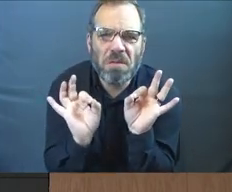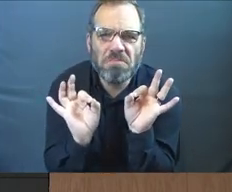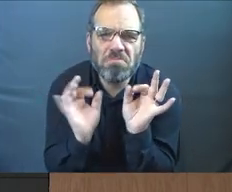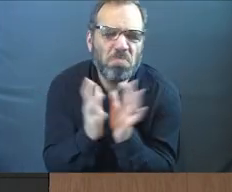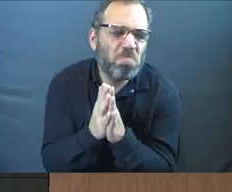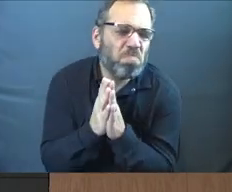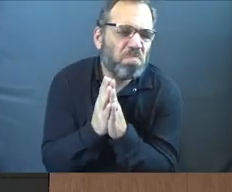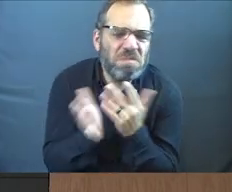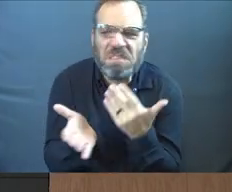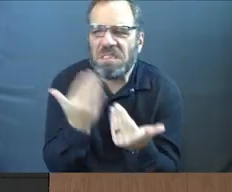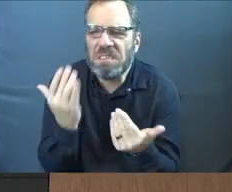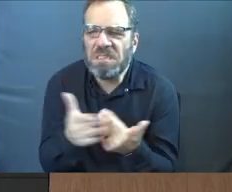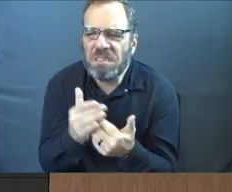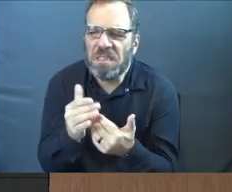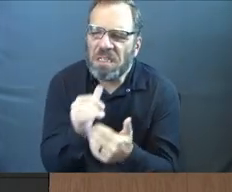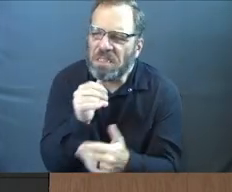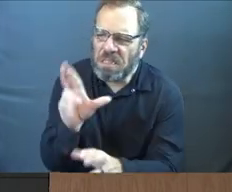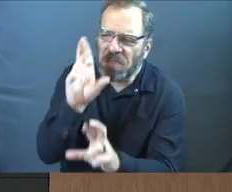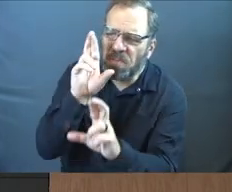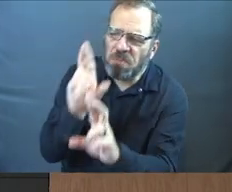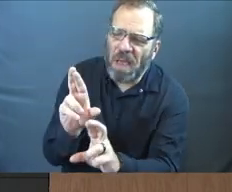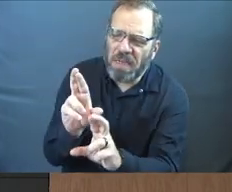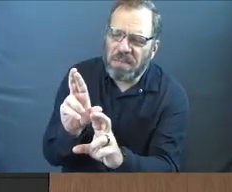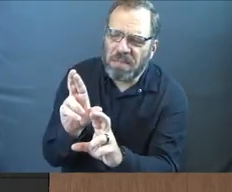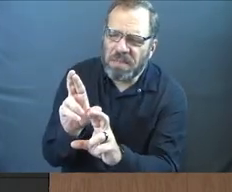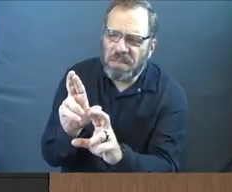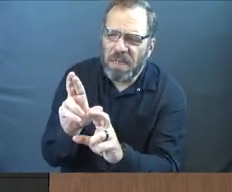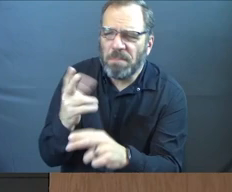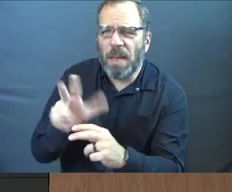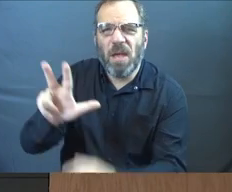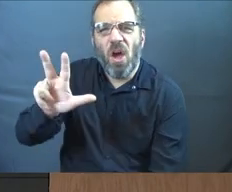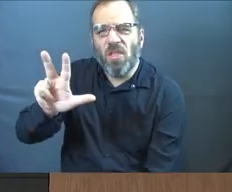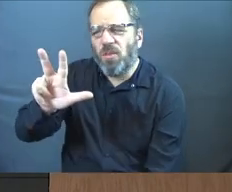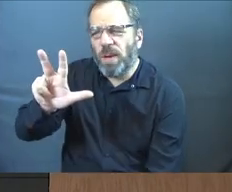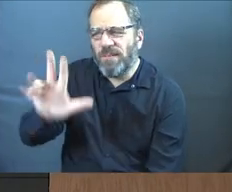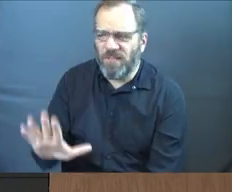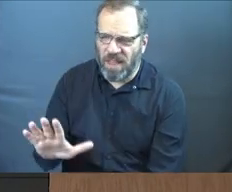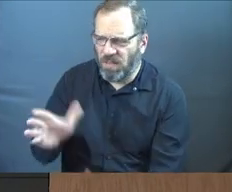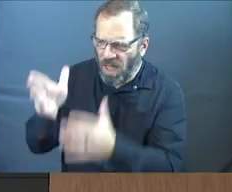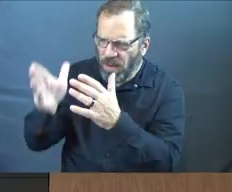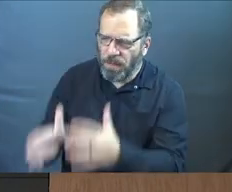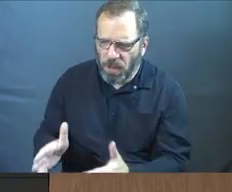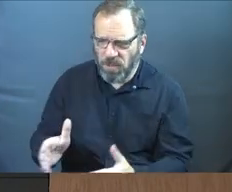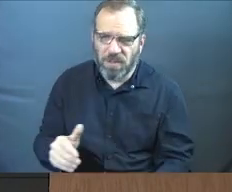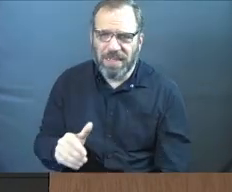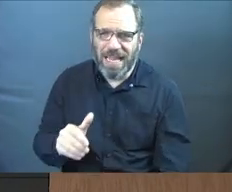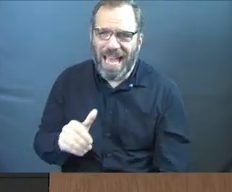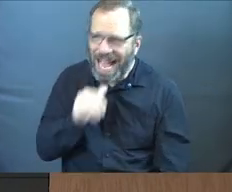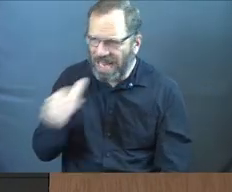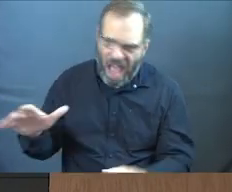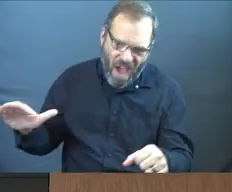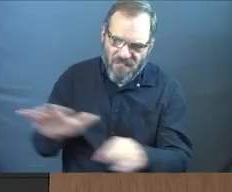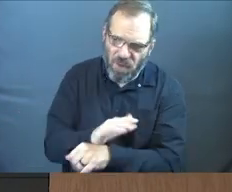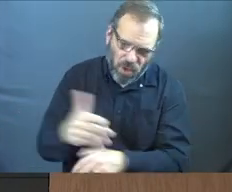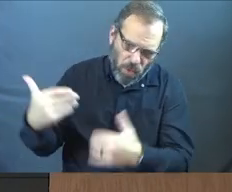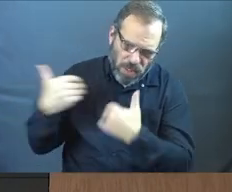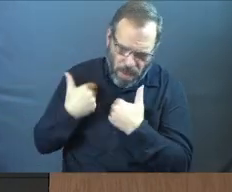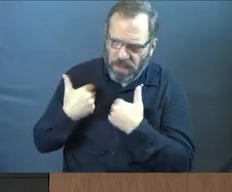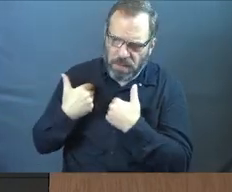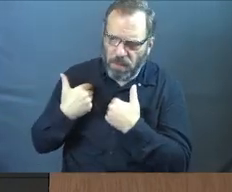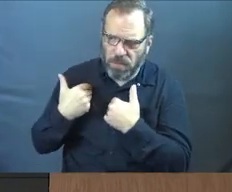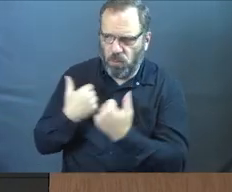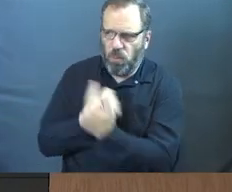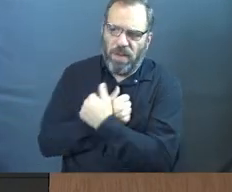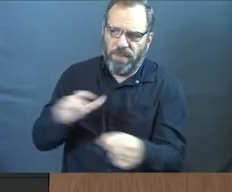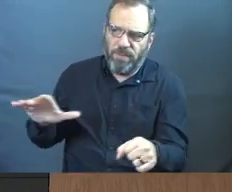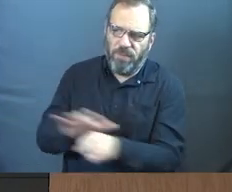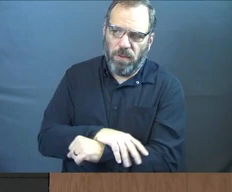to not treat them like a full human being. And to not feel responsible to love them as a full human being.